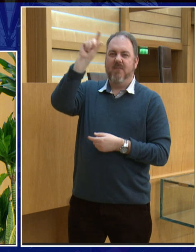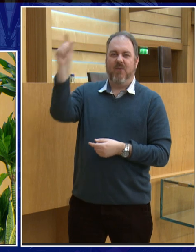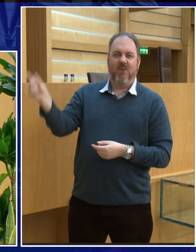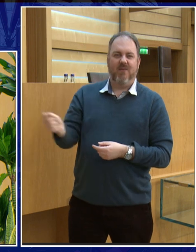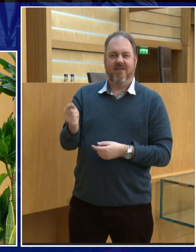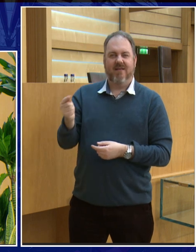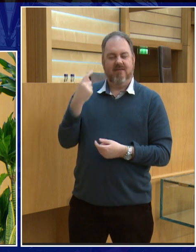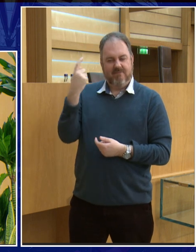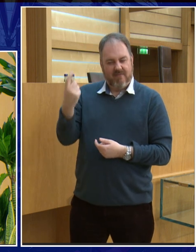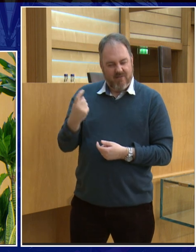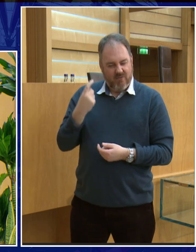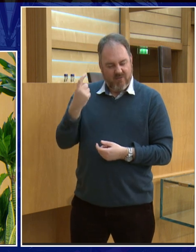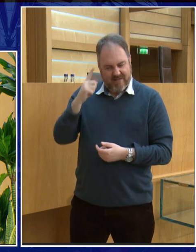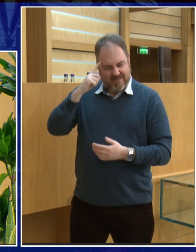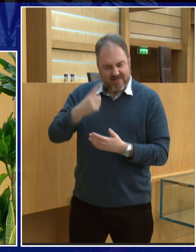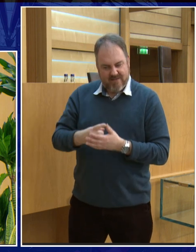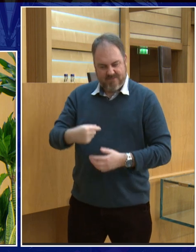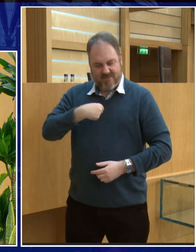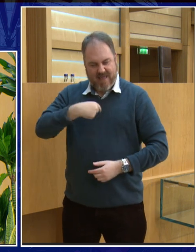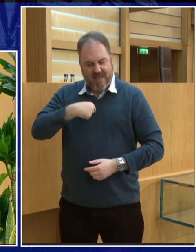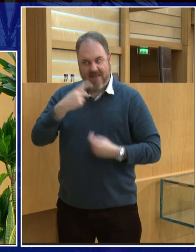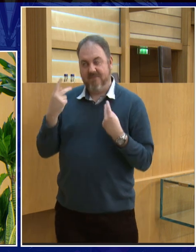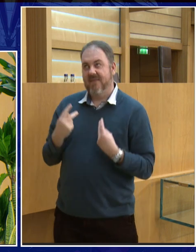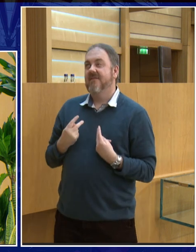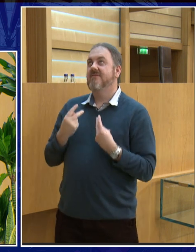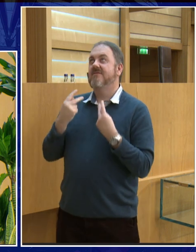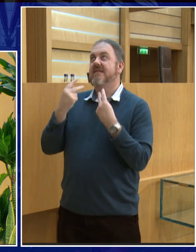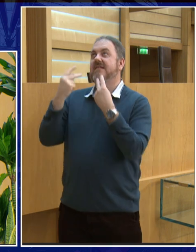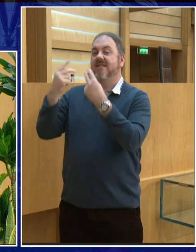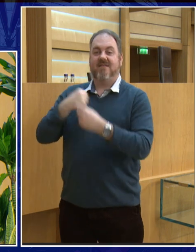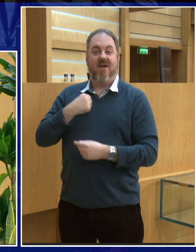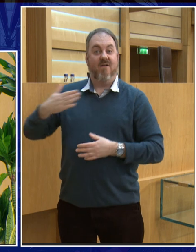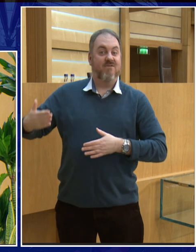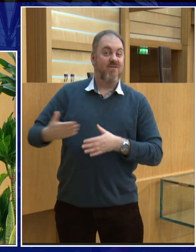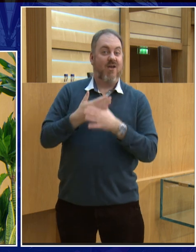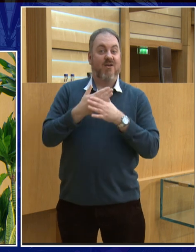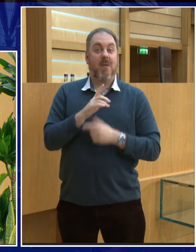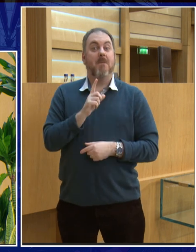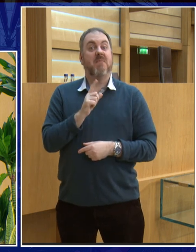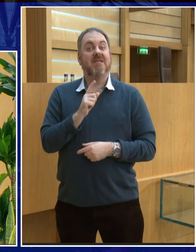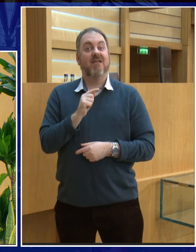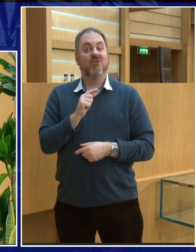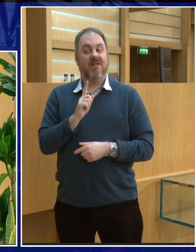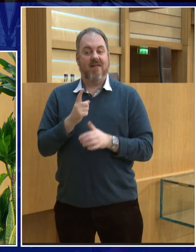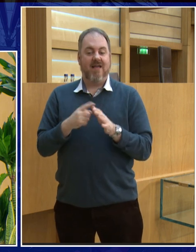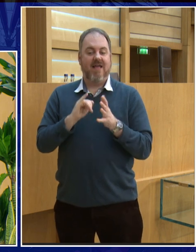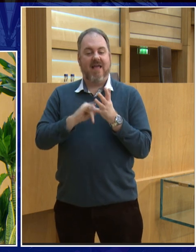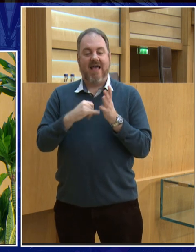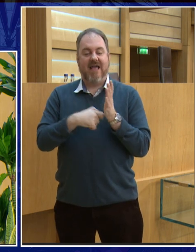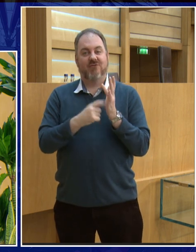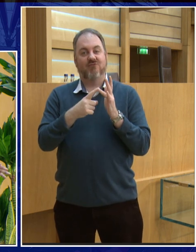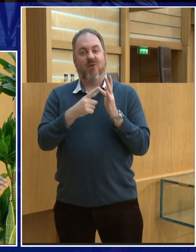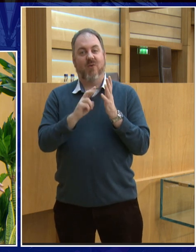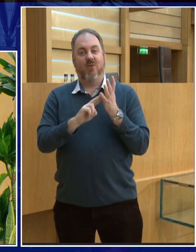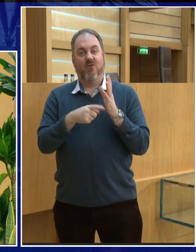this and one day he decided that he's going to go and visit the moon so this was our first potential astronaut and so what he did is he actually got